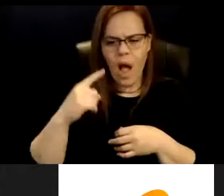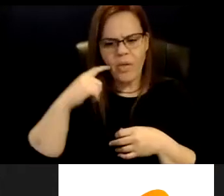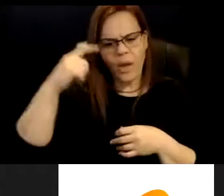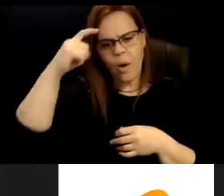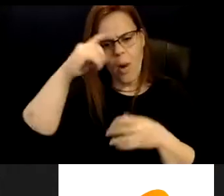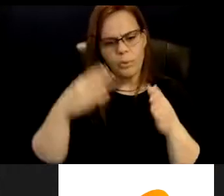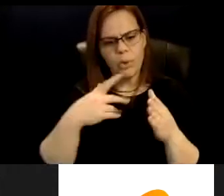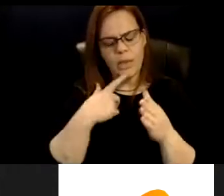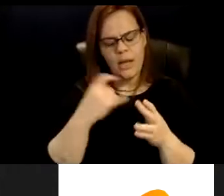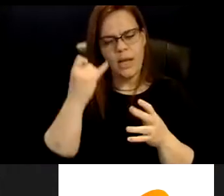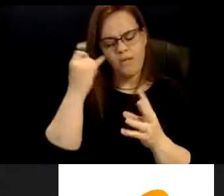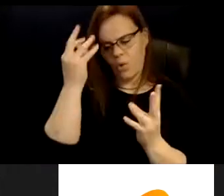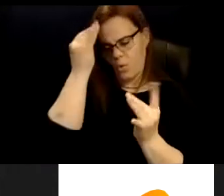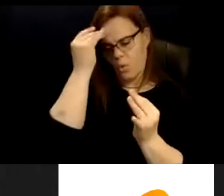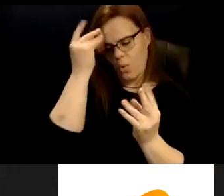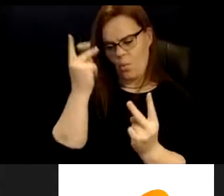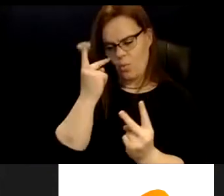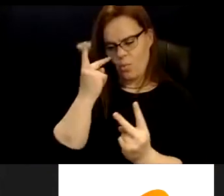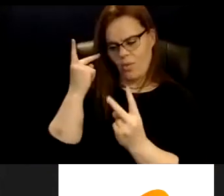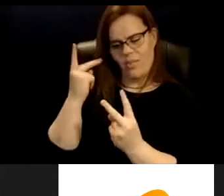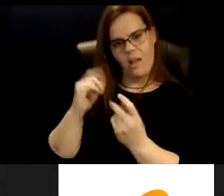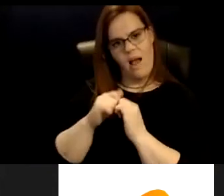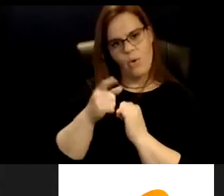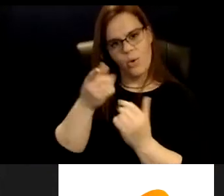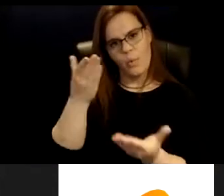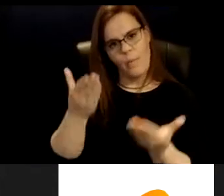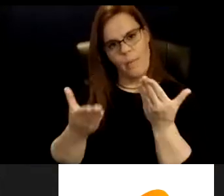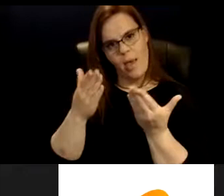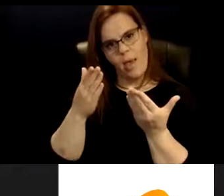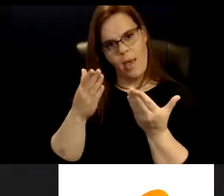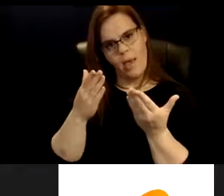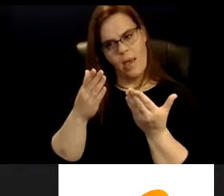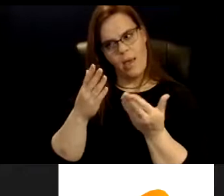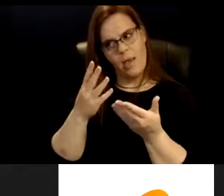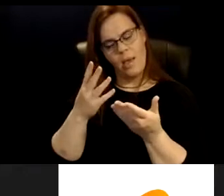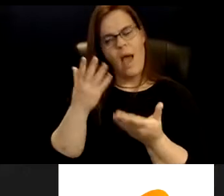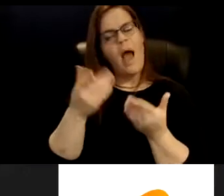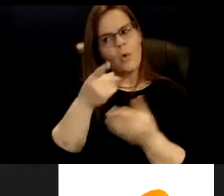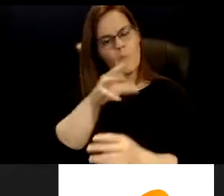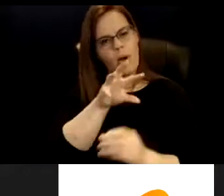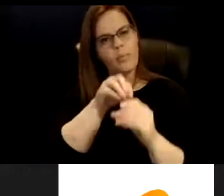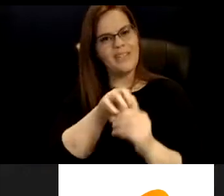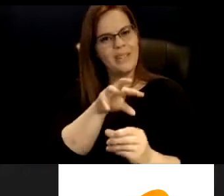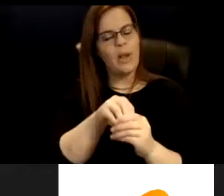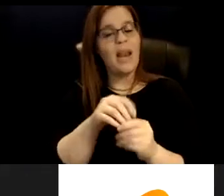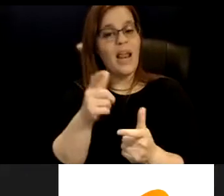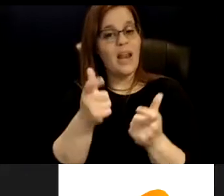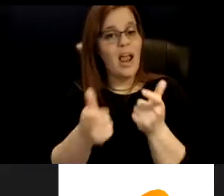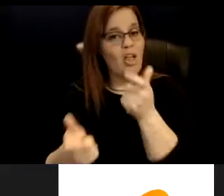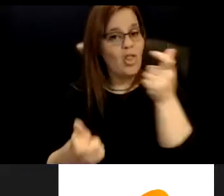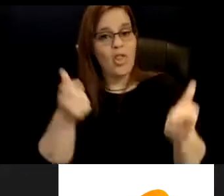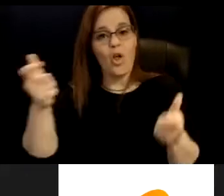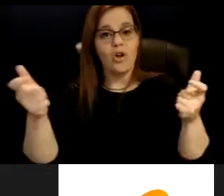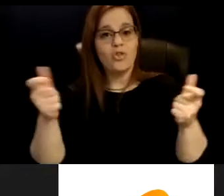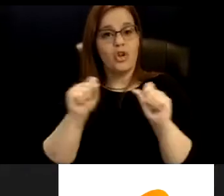reflect on how you may be, um, how you are participating in these sort of larger sociological systemic